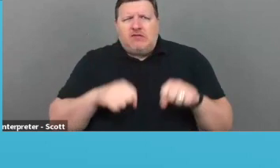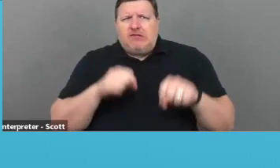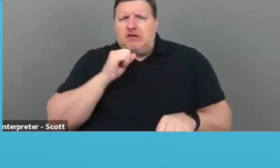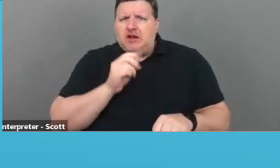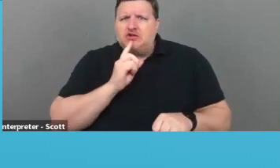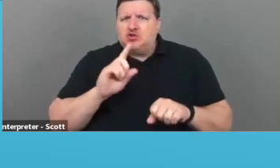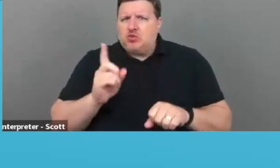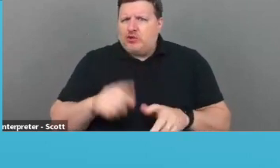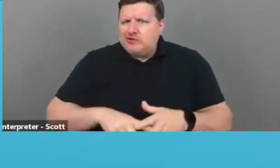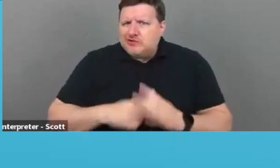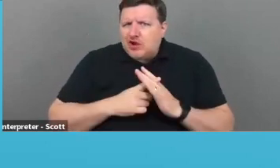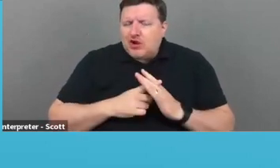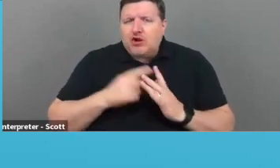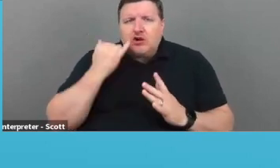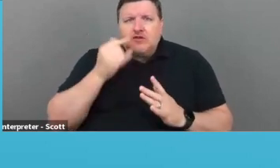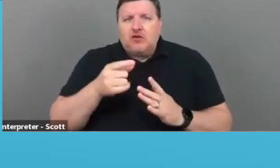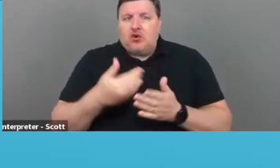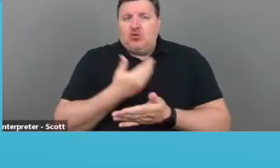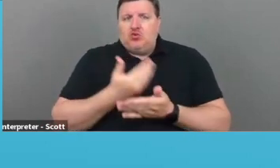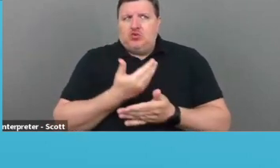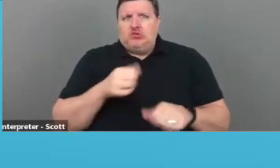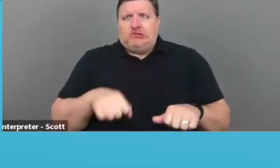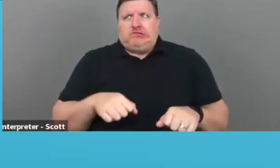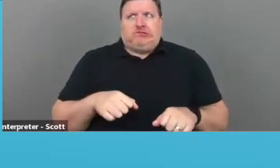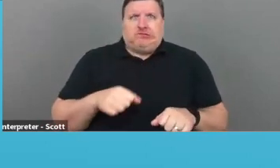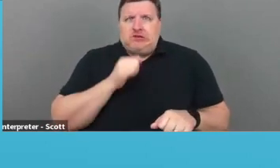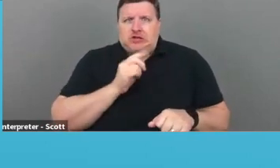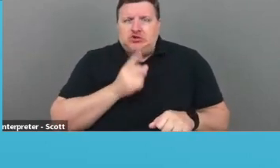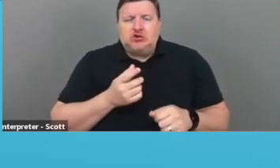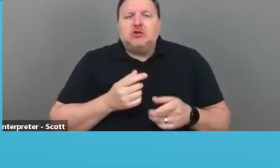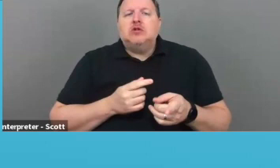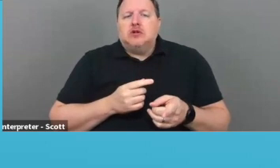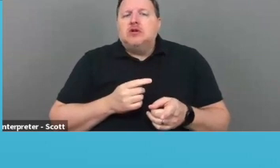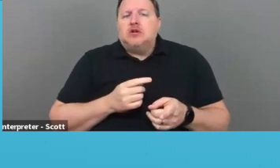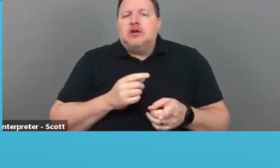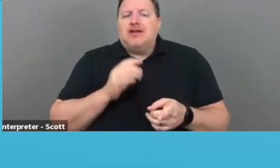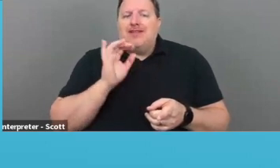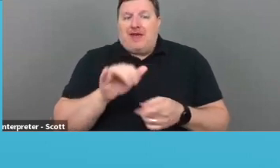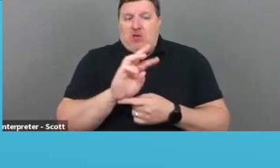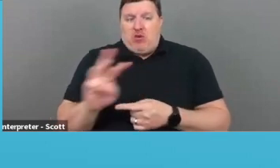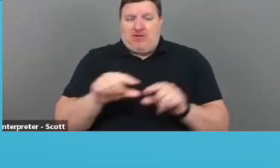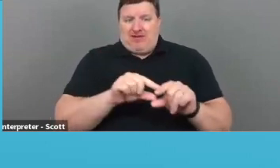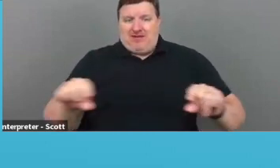proposal, like if you're new, one of the new people, this website,